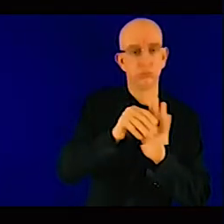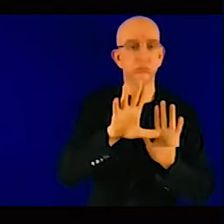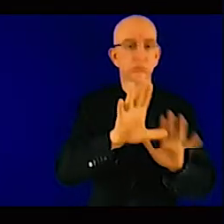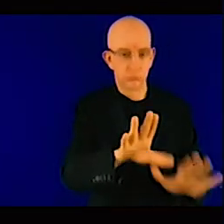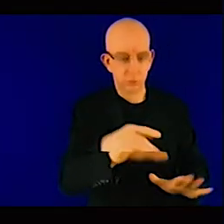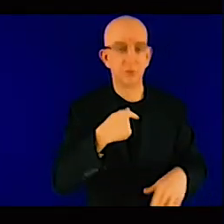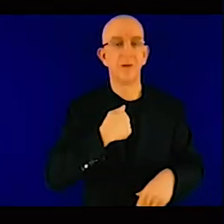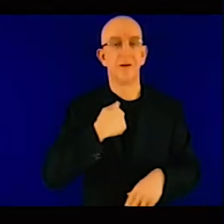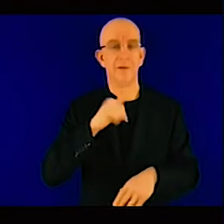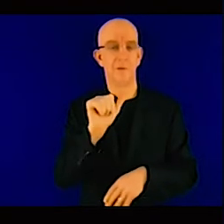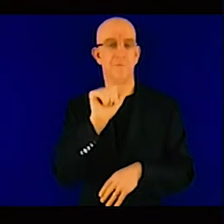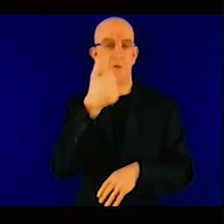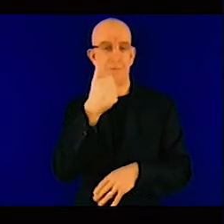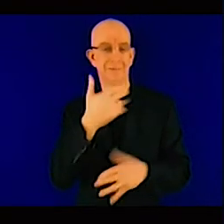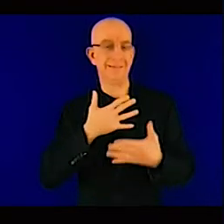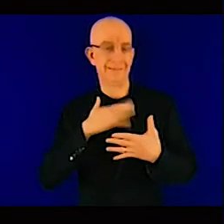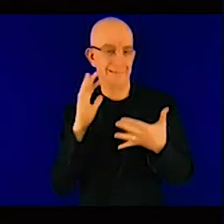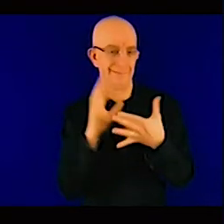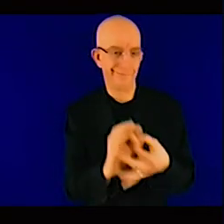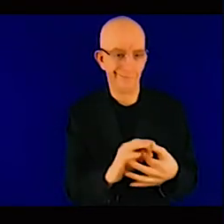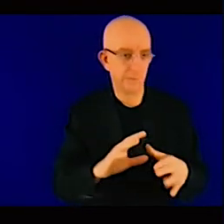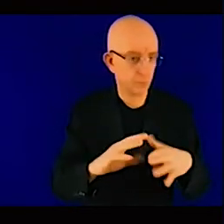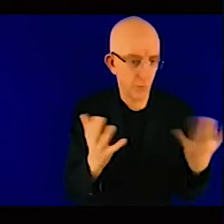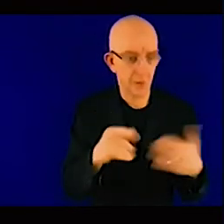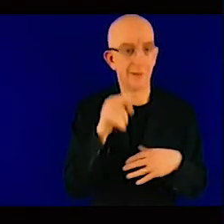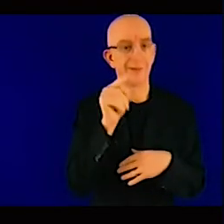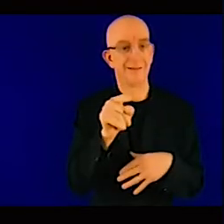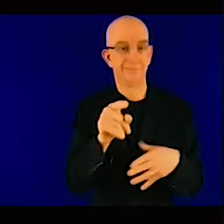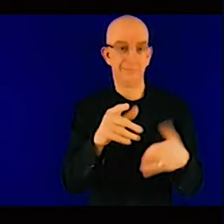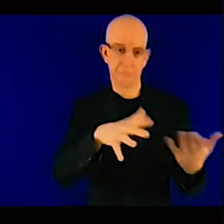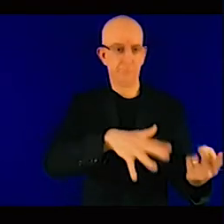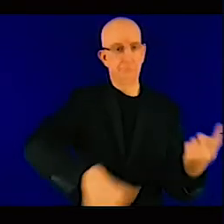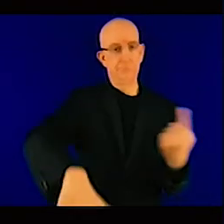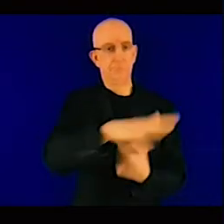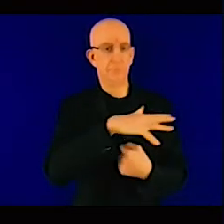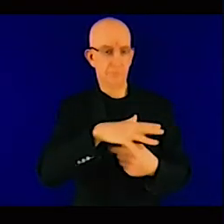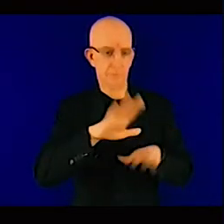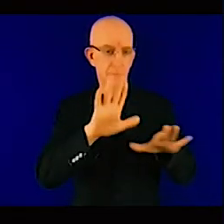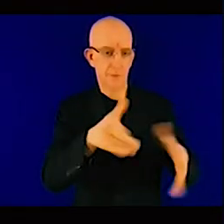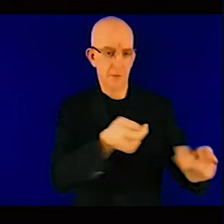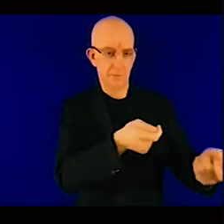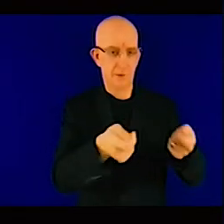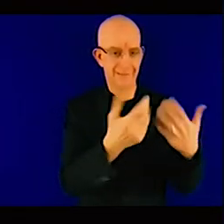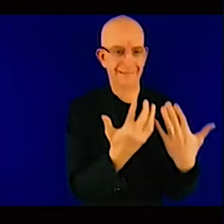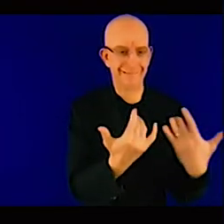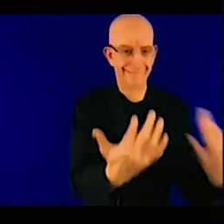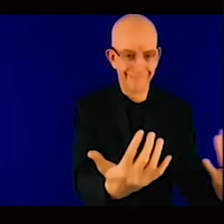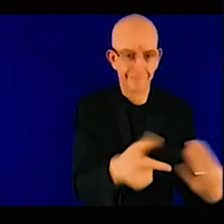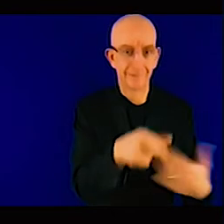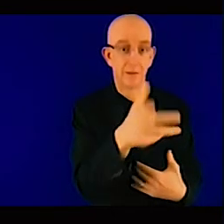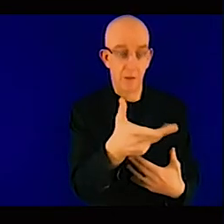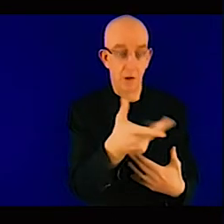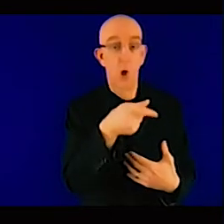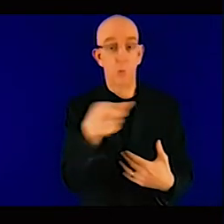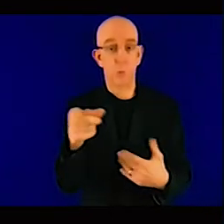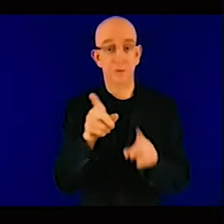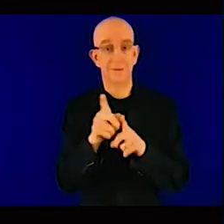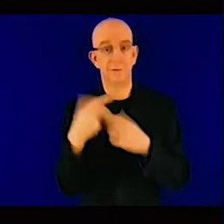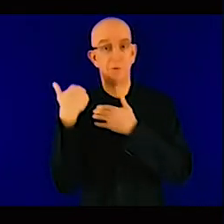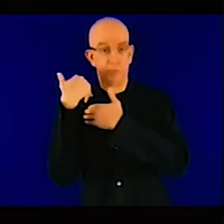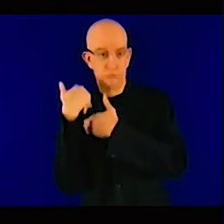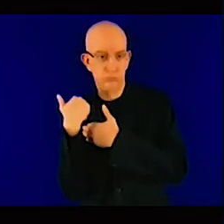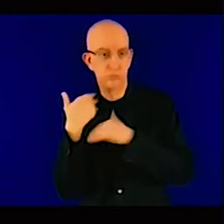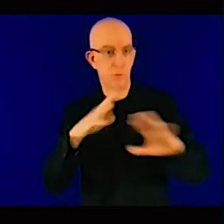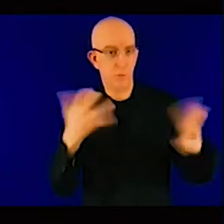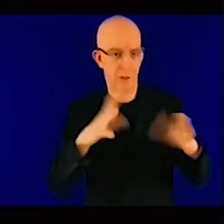do a quick comparison about former life so 2006 I was based in the UK and that was when the renewable space really kicked off